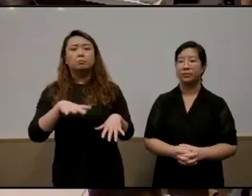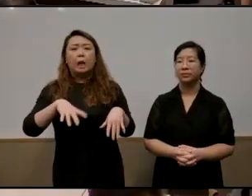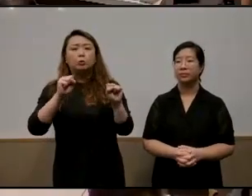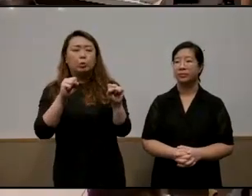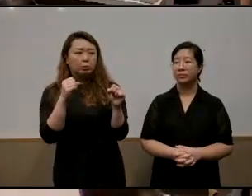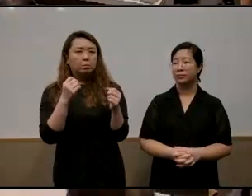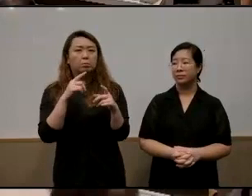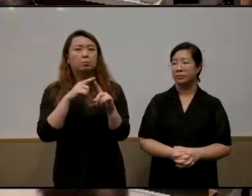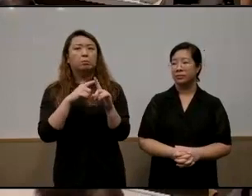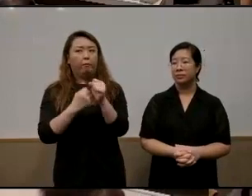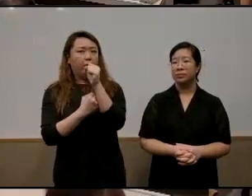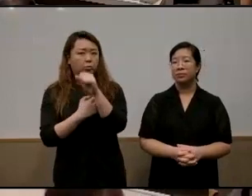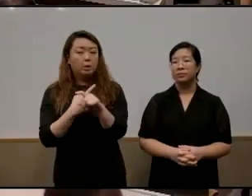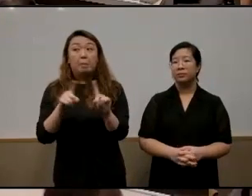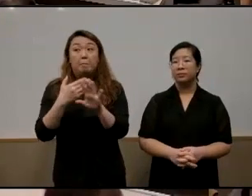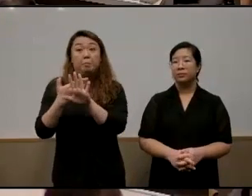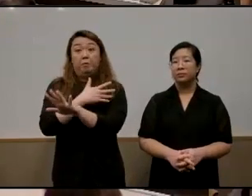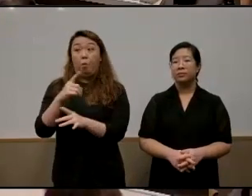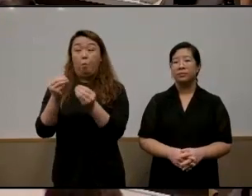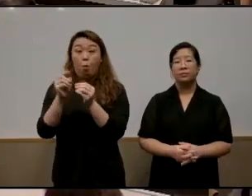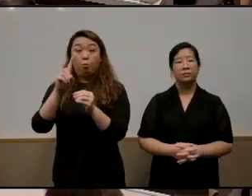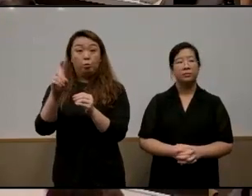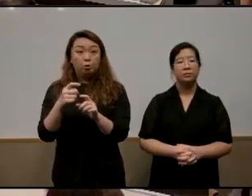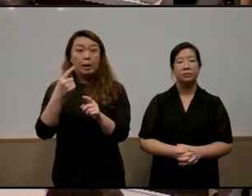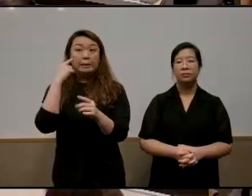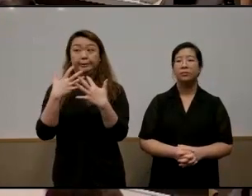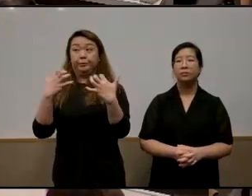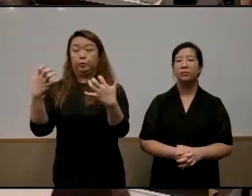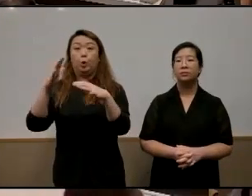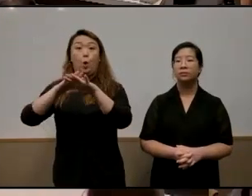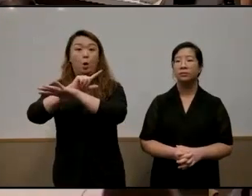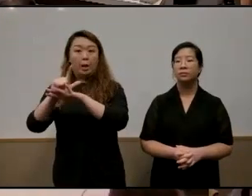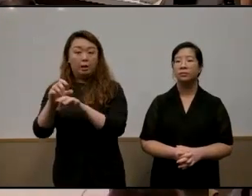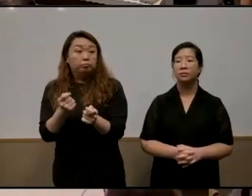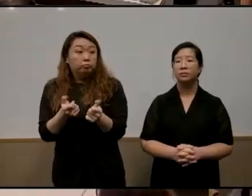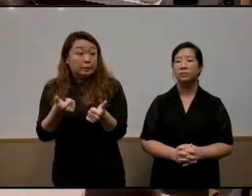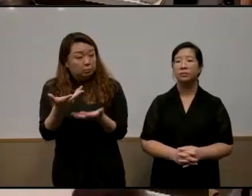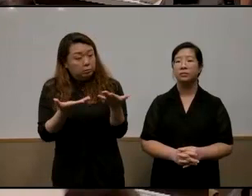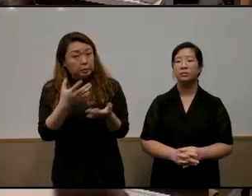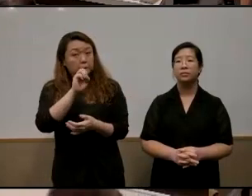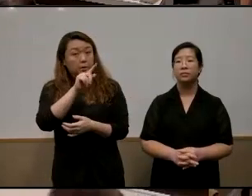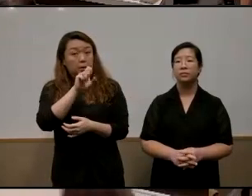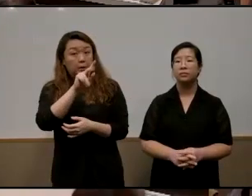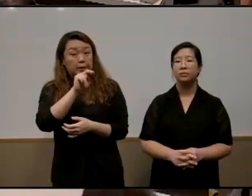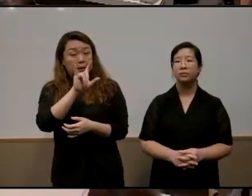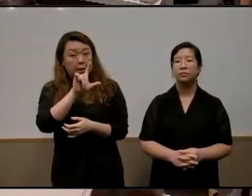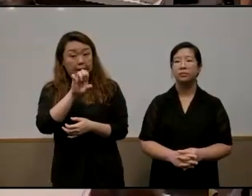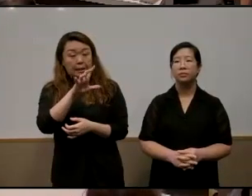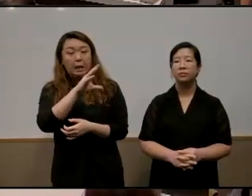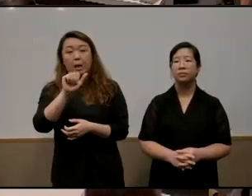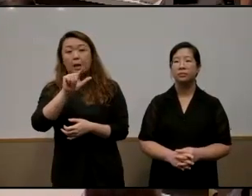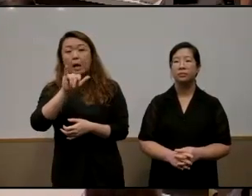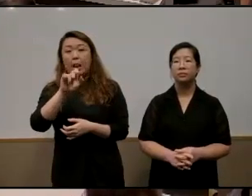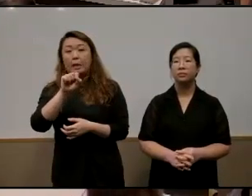before we go to a few questions a few more questions i see coming from the floor and online quickly uh maybe both stanley and alistair any